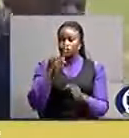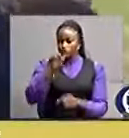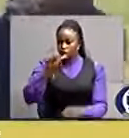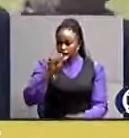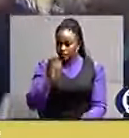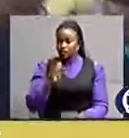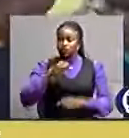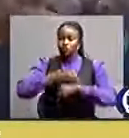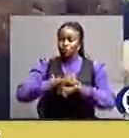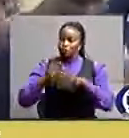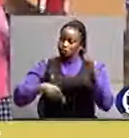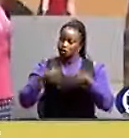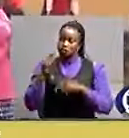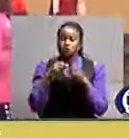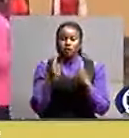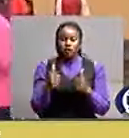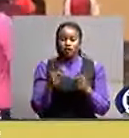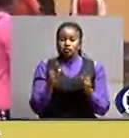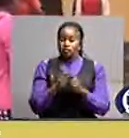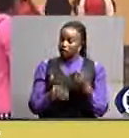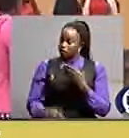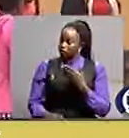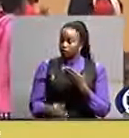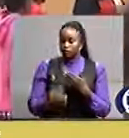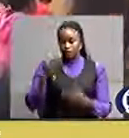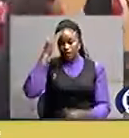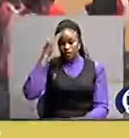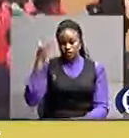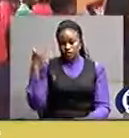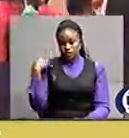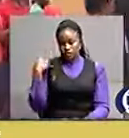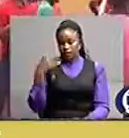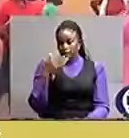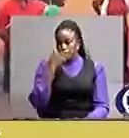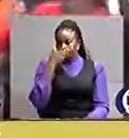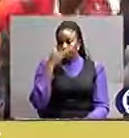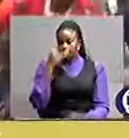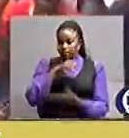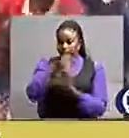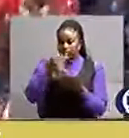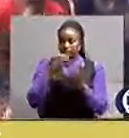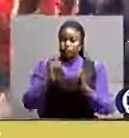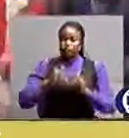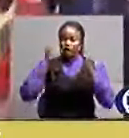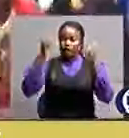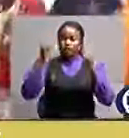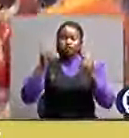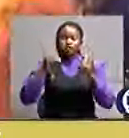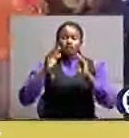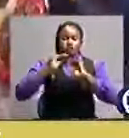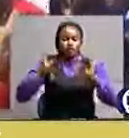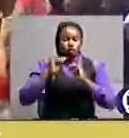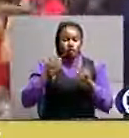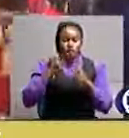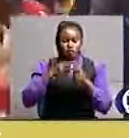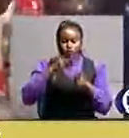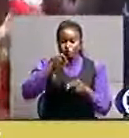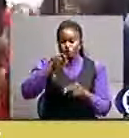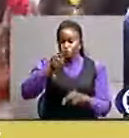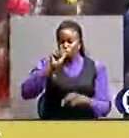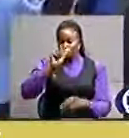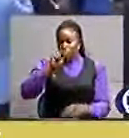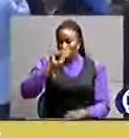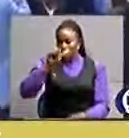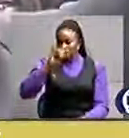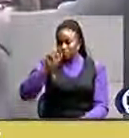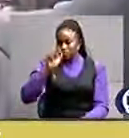well. Mugumia, who doubles as the head teacher at Kasinga Center of Higher Education, says that what matters is the implementation of the